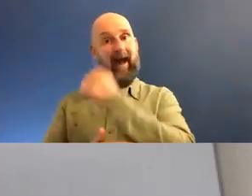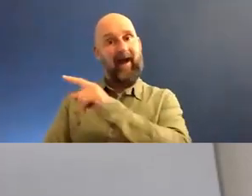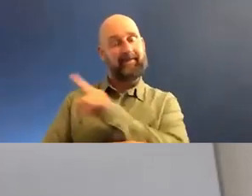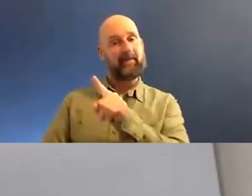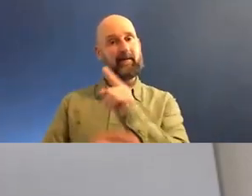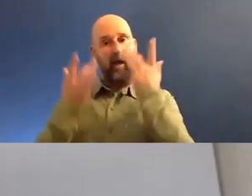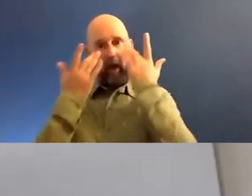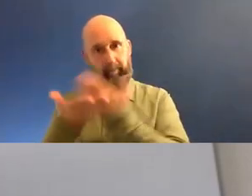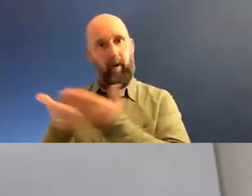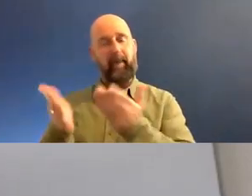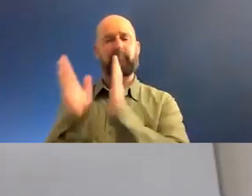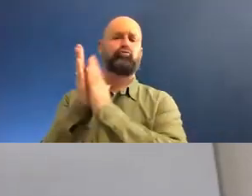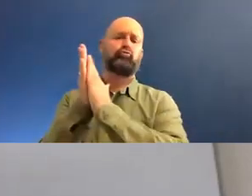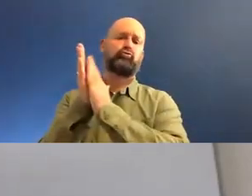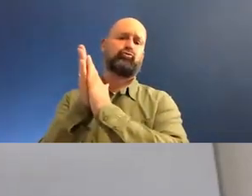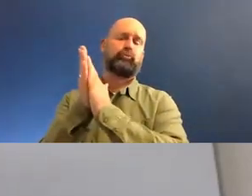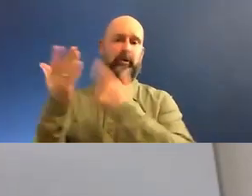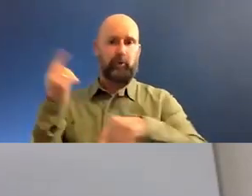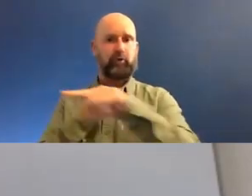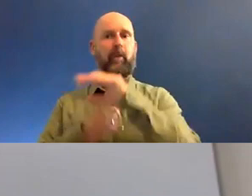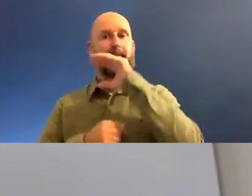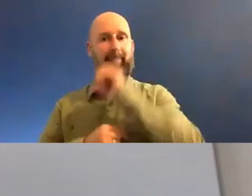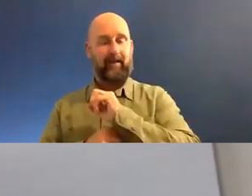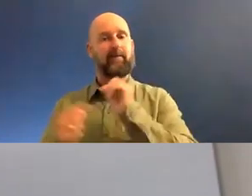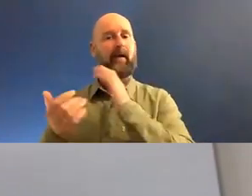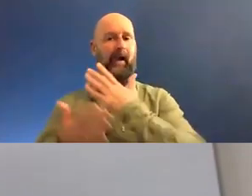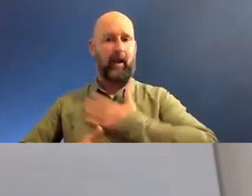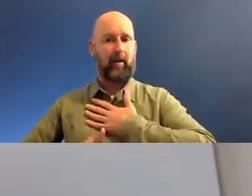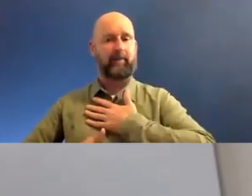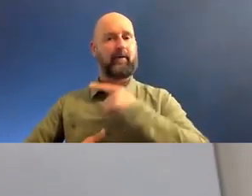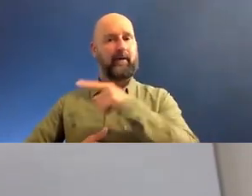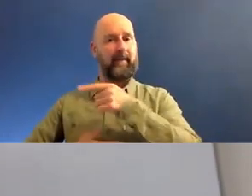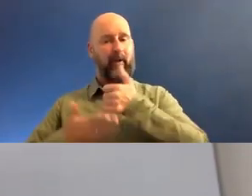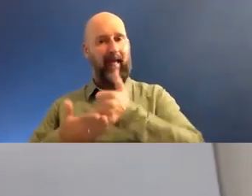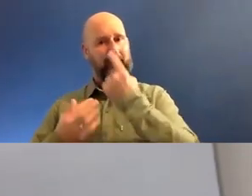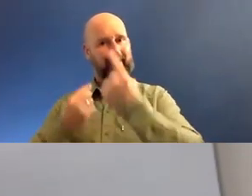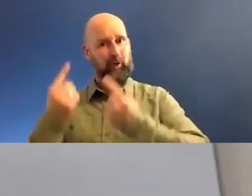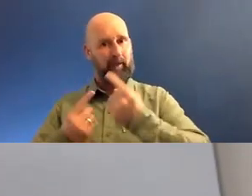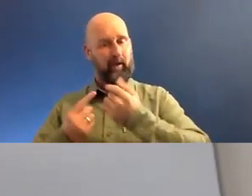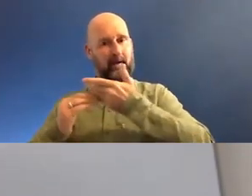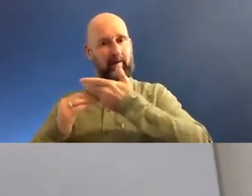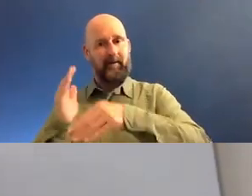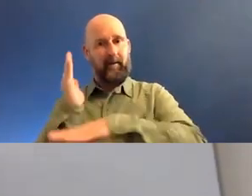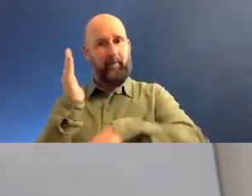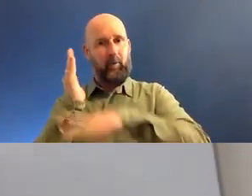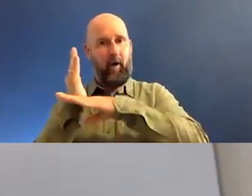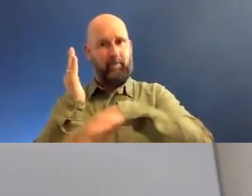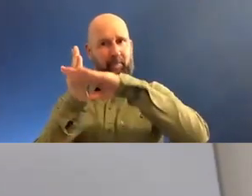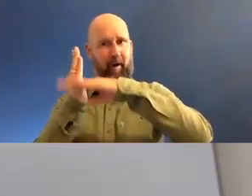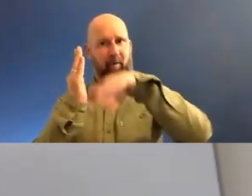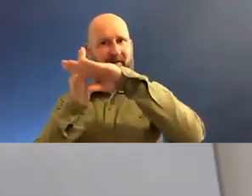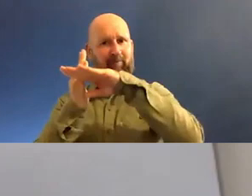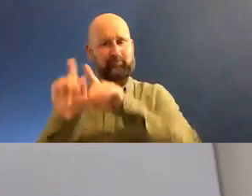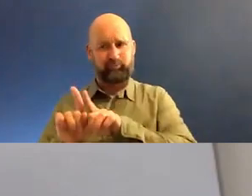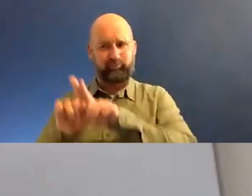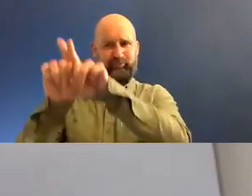public sphere and I applaud it. Um, and, and I love the way that they will help their brothers, you know, move up with them. And, but I